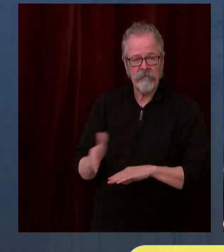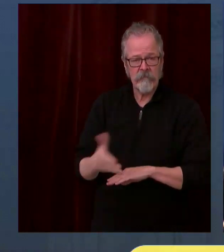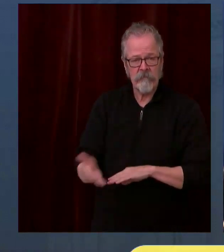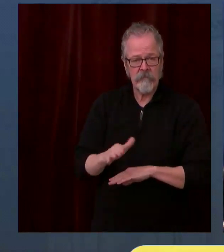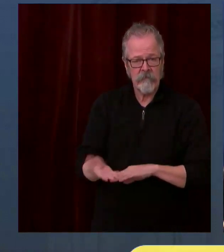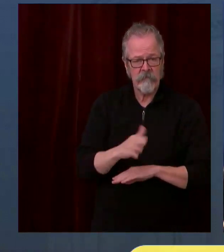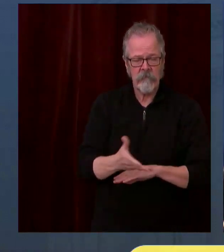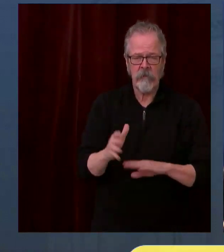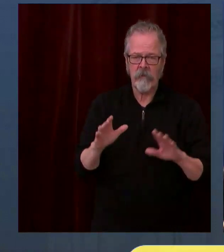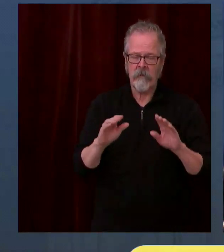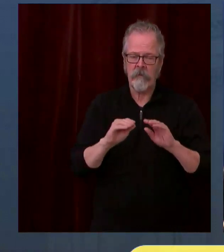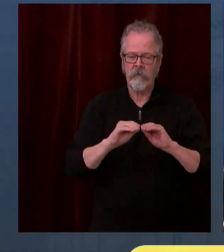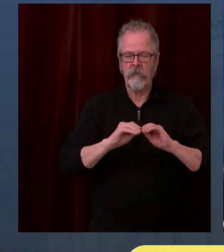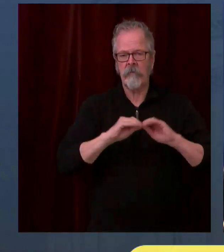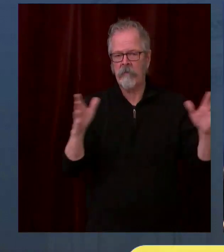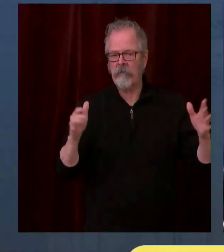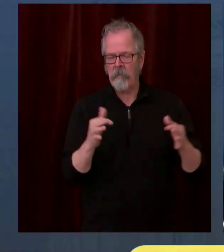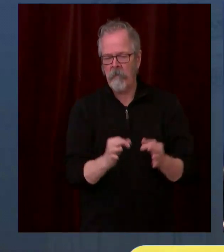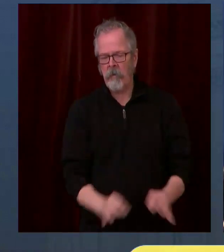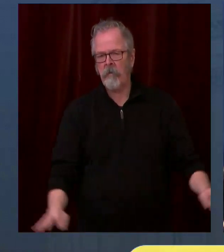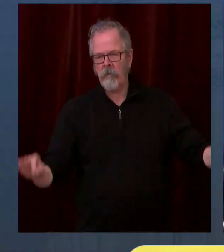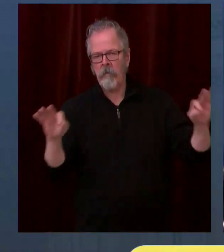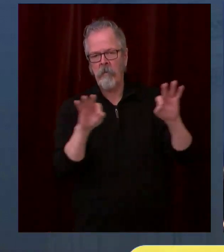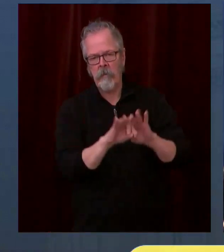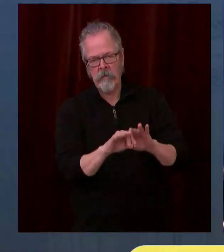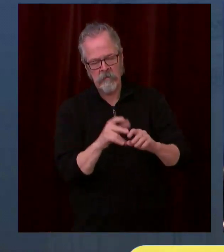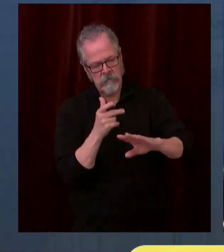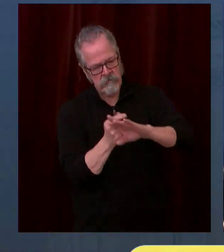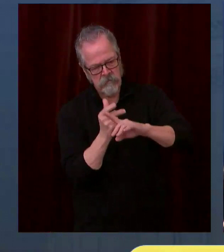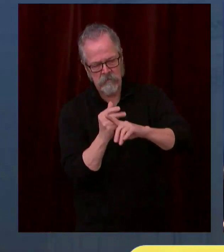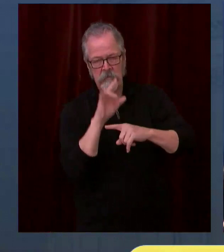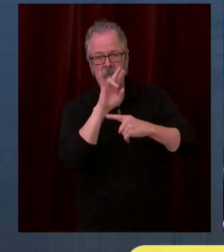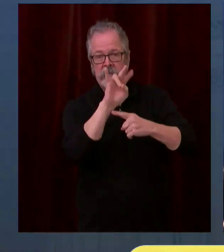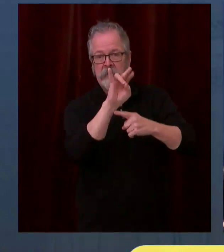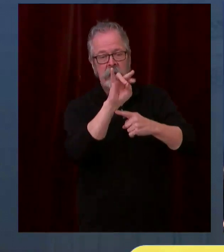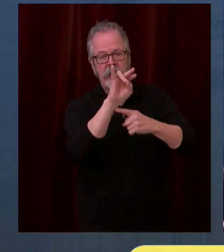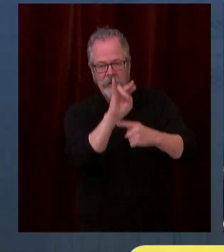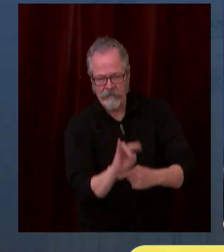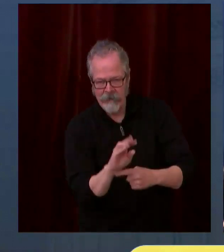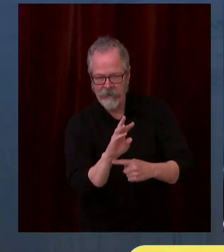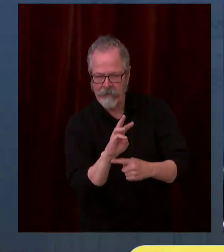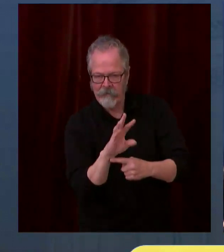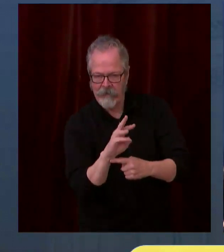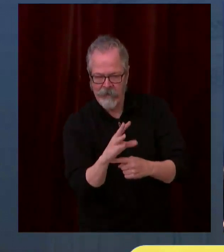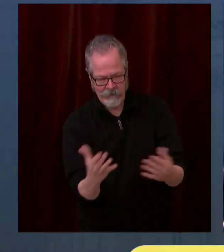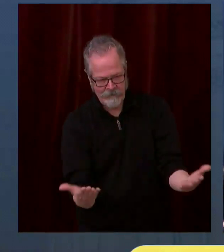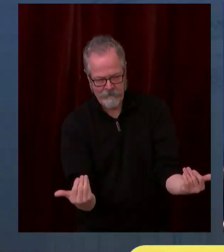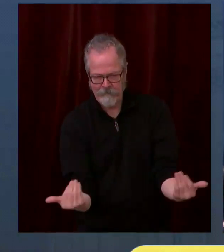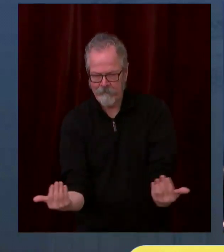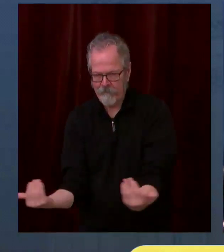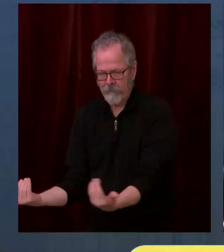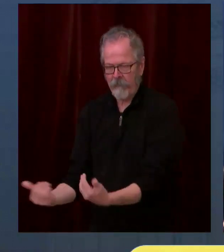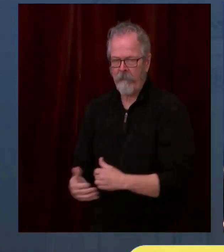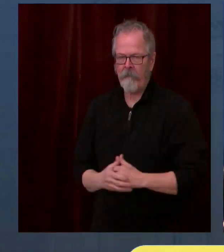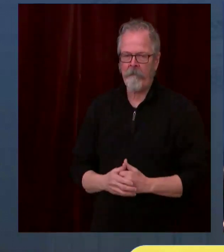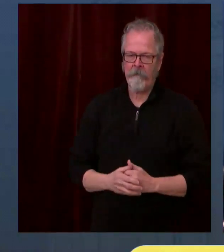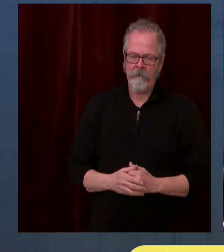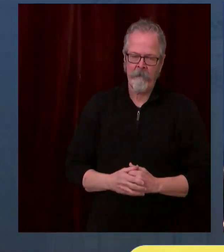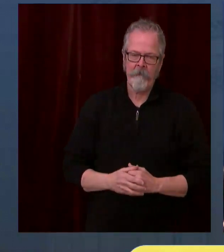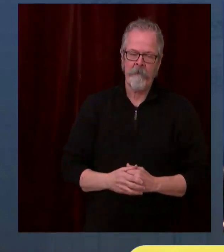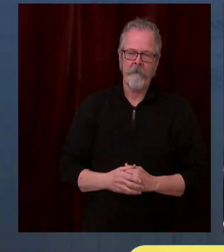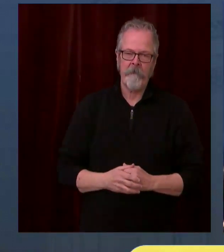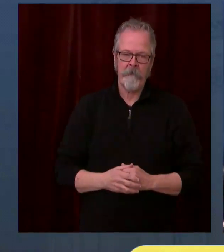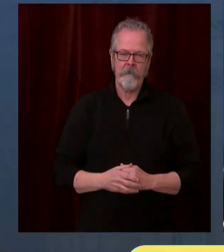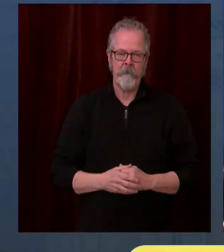protect these most vulnerable Washingtonians. Now, in addition to that, Washingtonians age 50 and